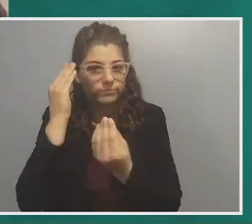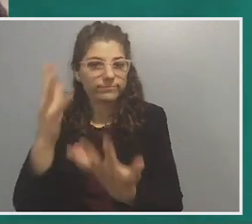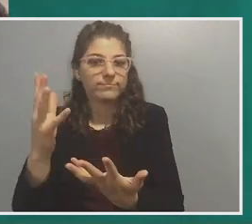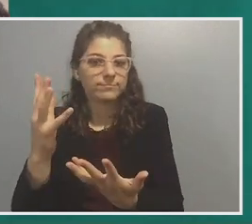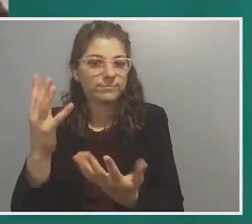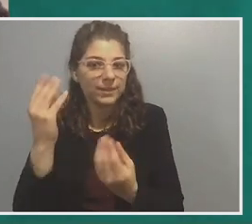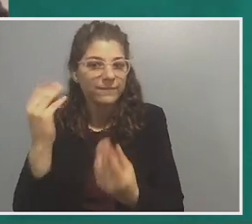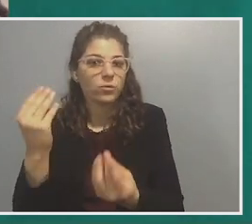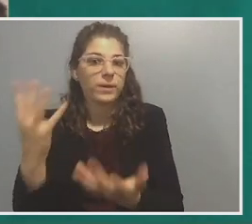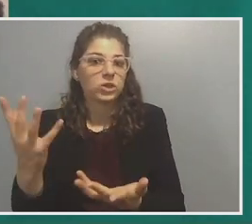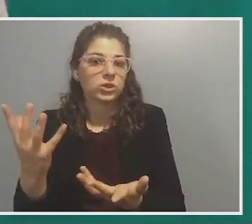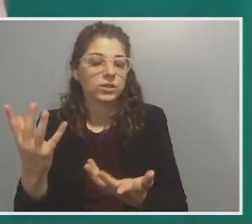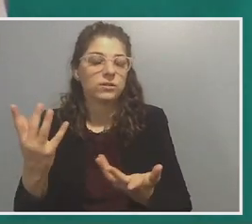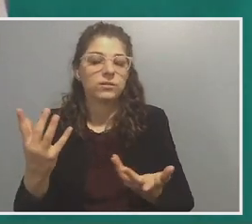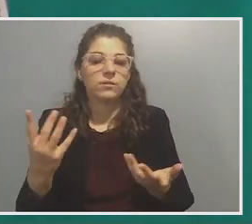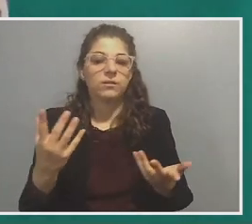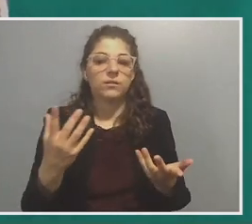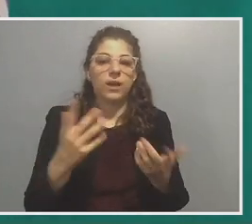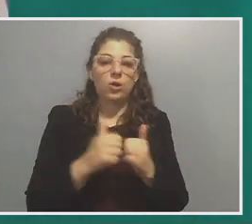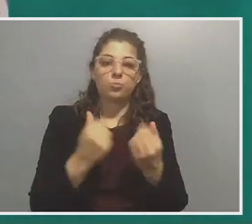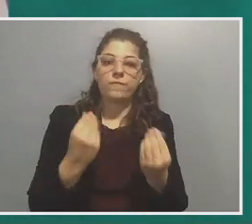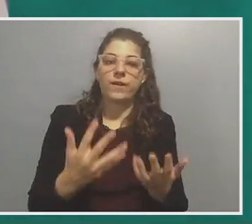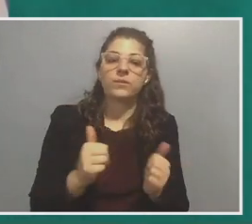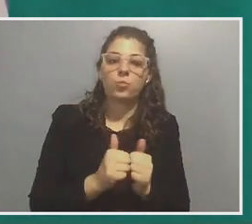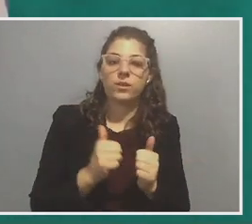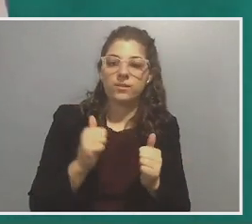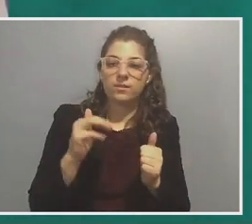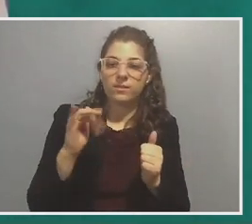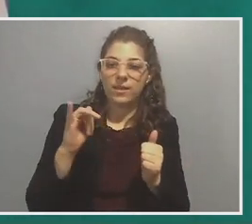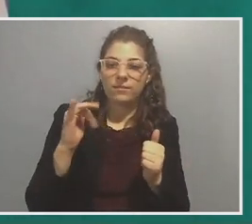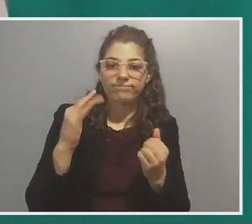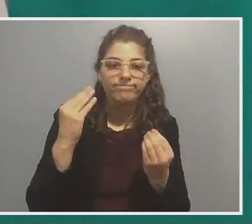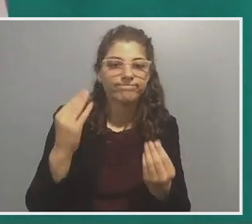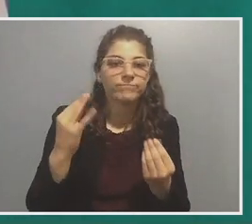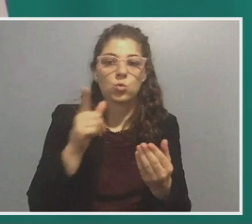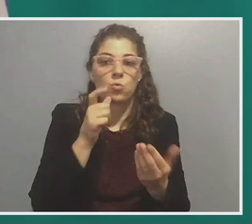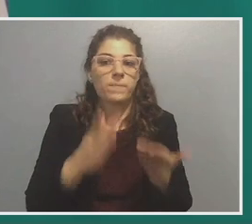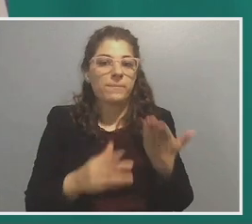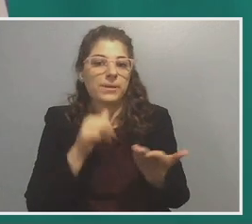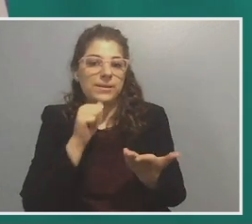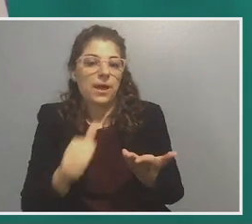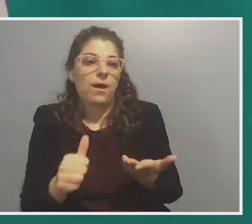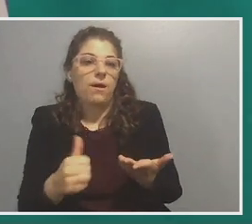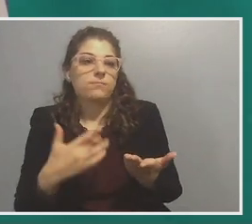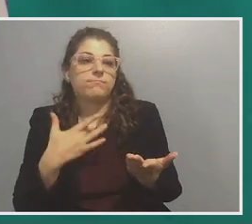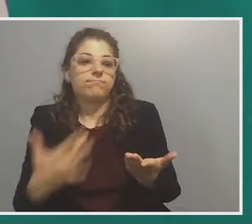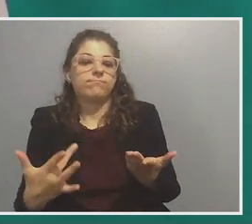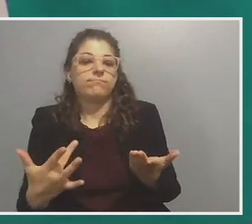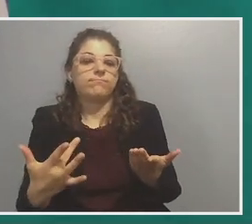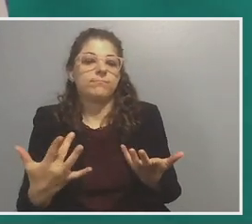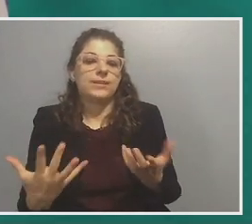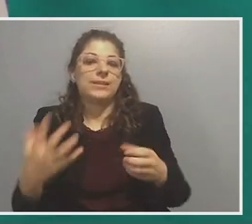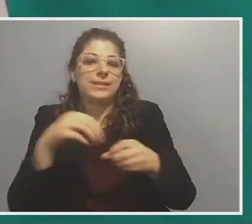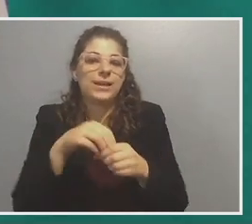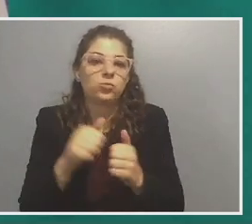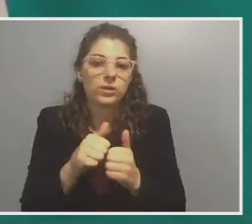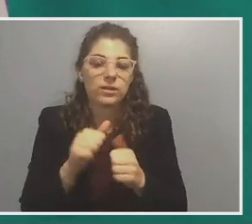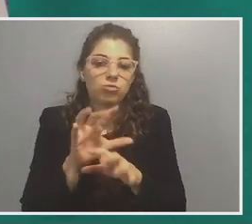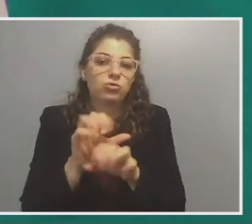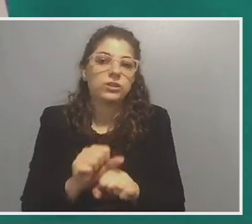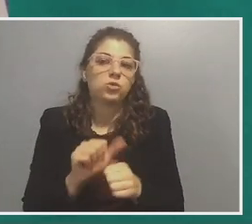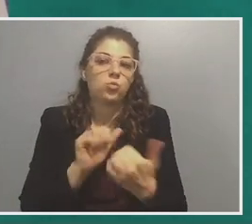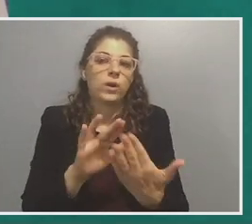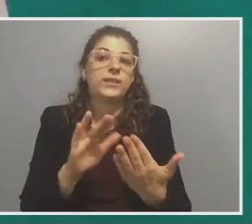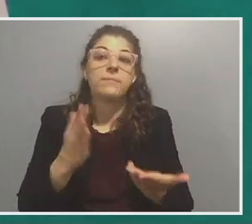provide folks with this information, um, who may not be inclined to engage with it through traditional ways. And maybe